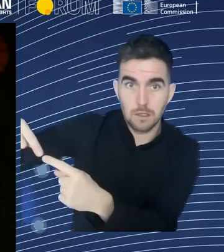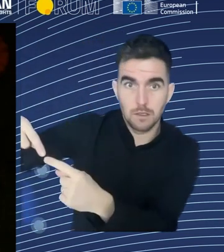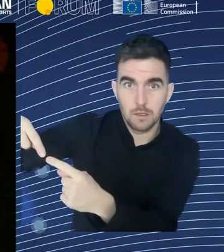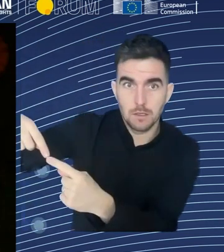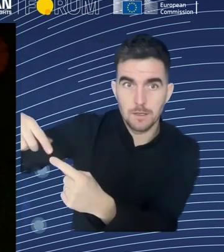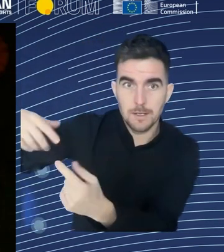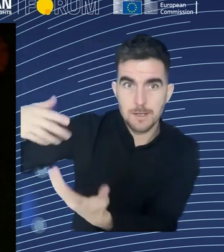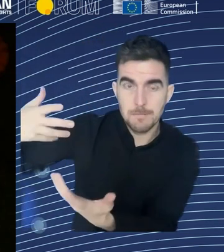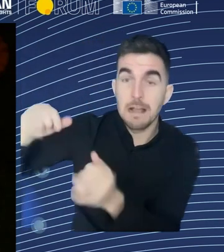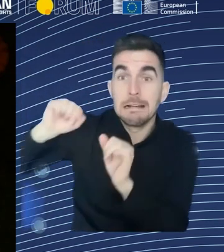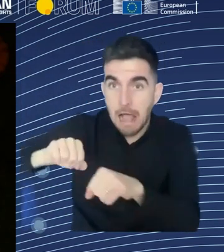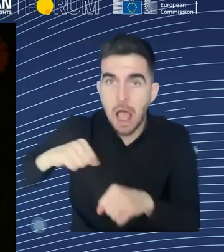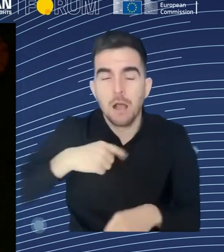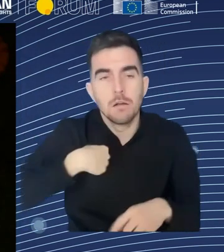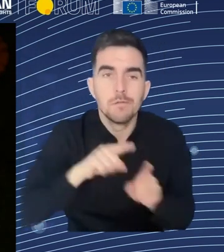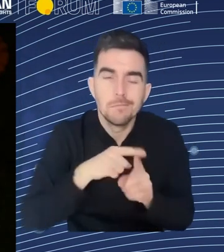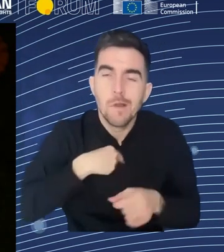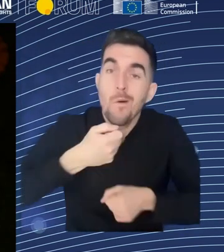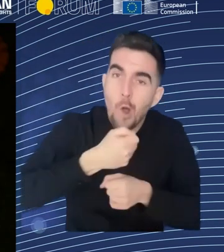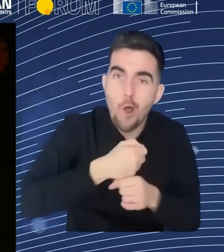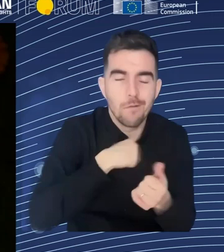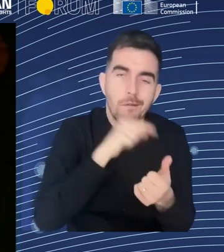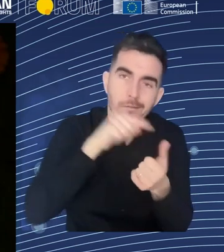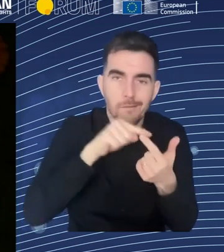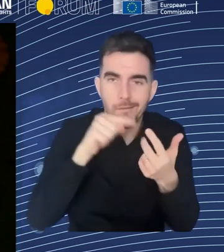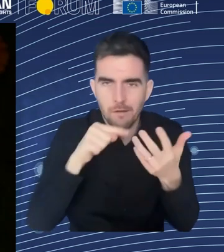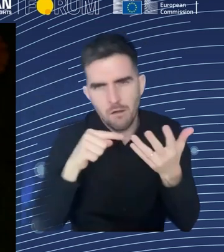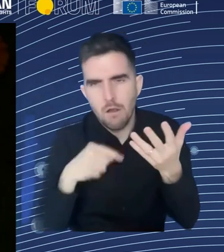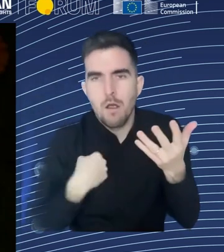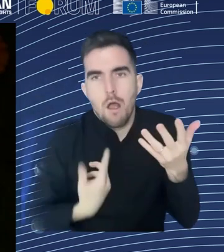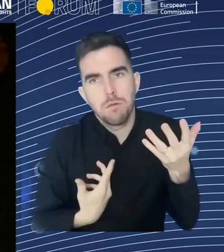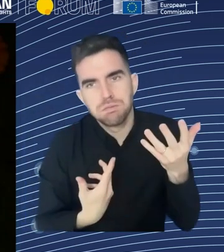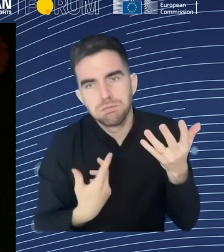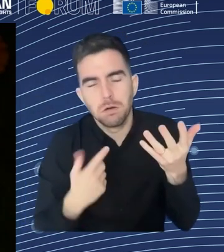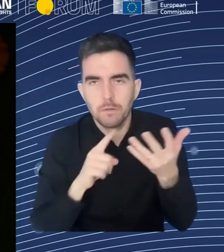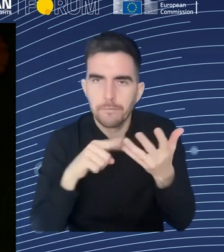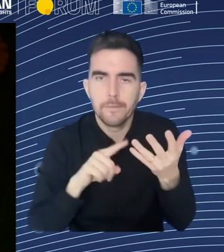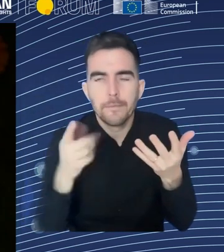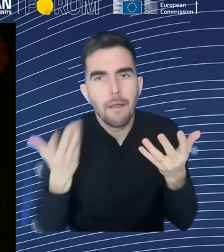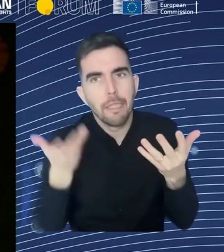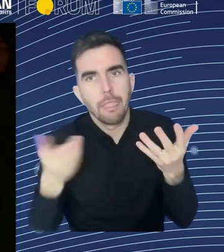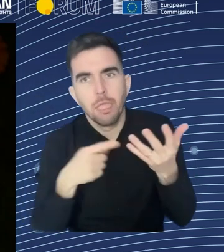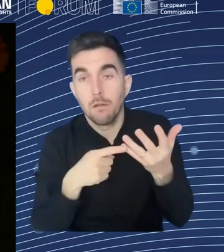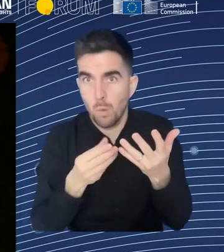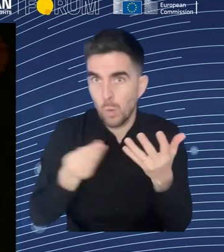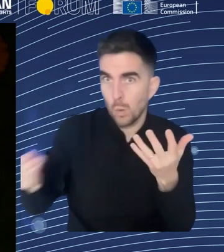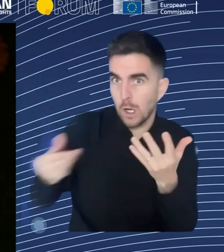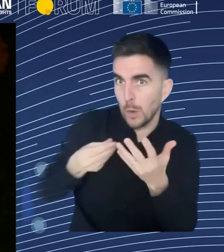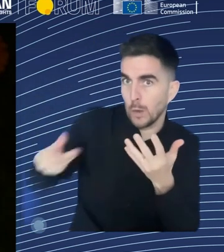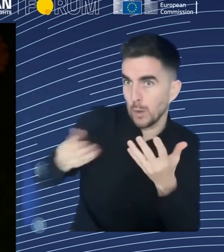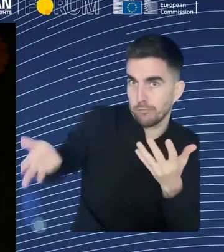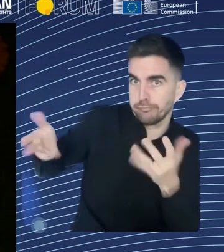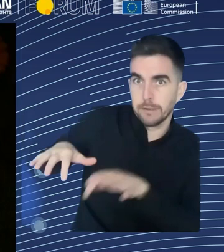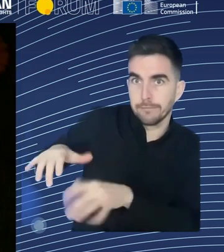know, in certain, how do we measure the impact, you know, it depends also how we measure like the identity, what,